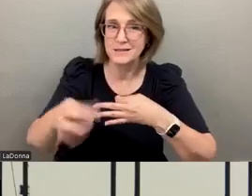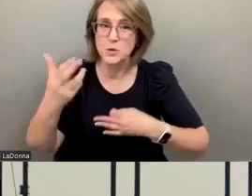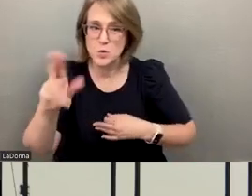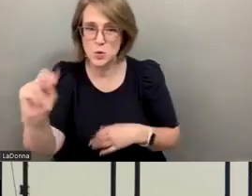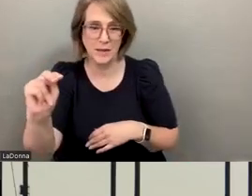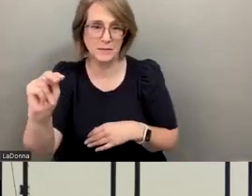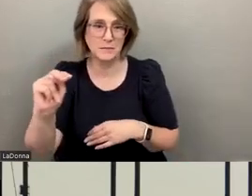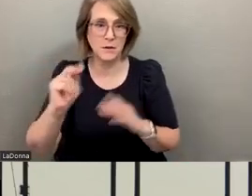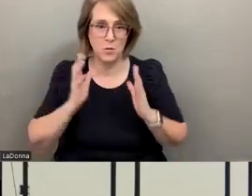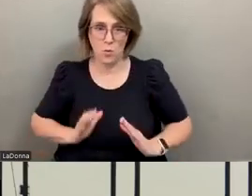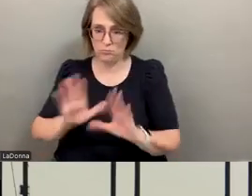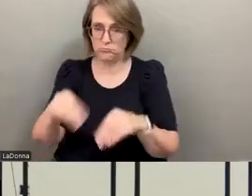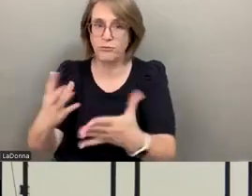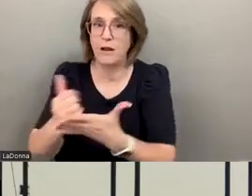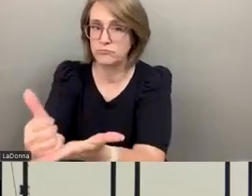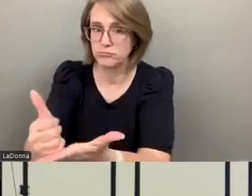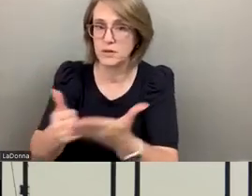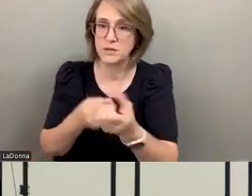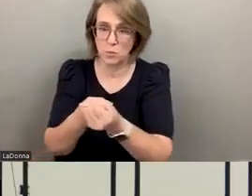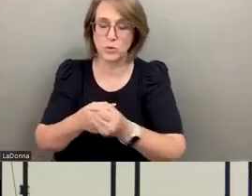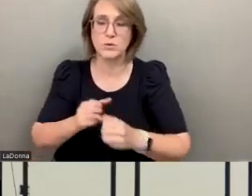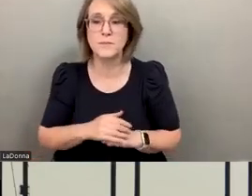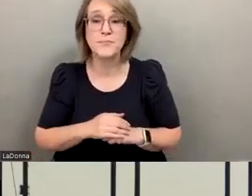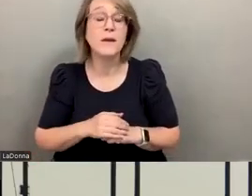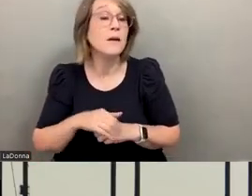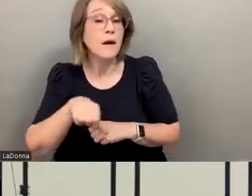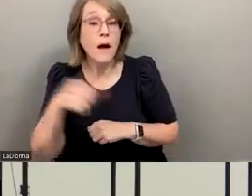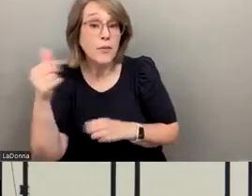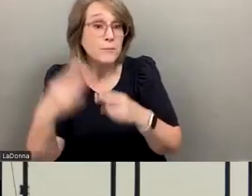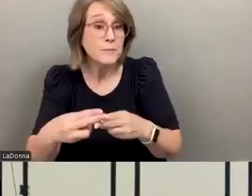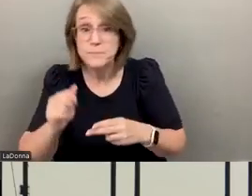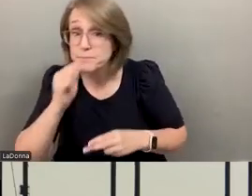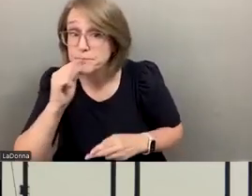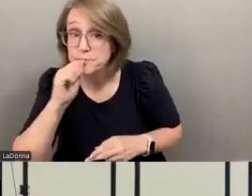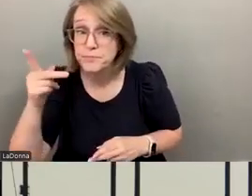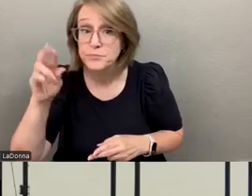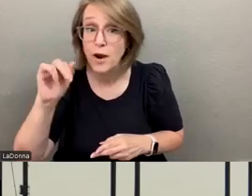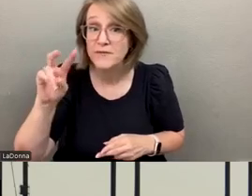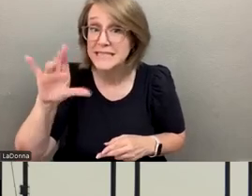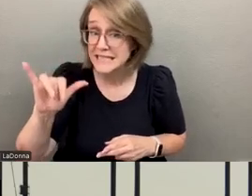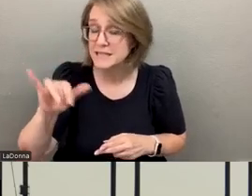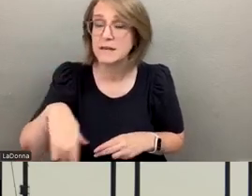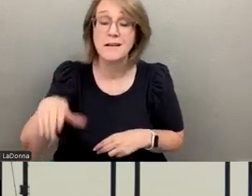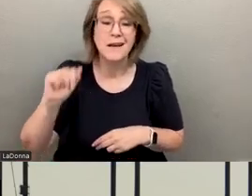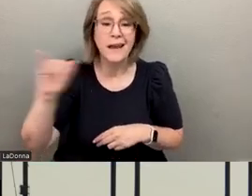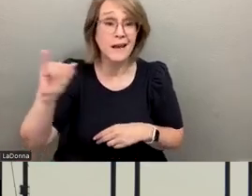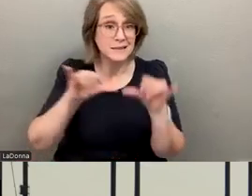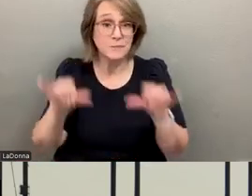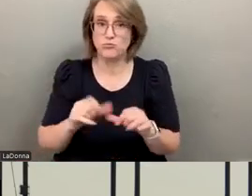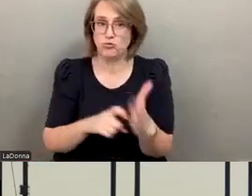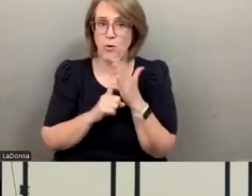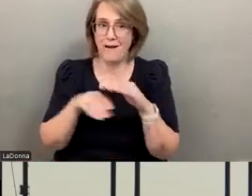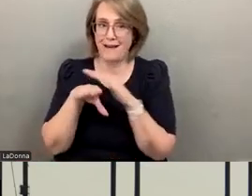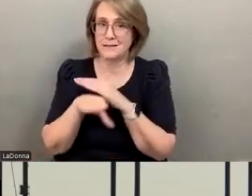core to our services. privacy has been brought up here, and it is a critical issue. AI systems require access